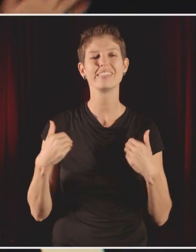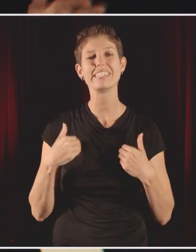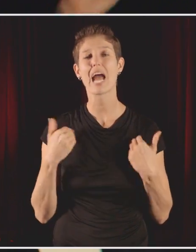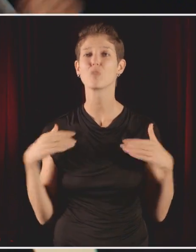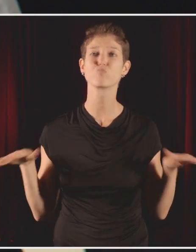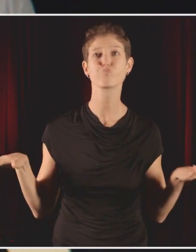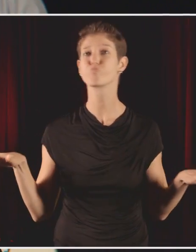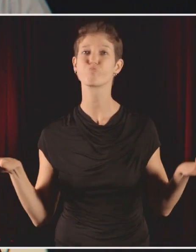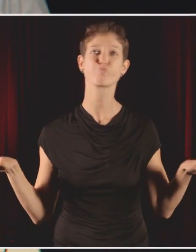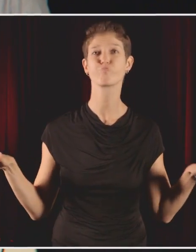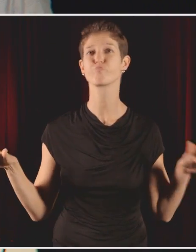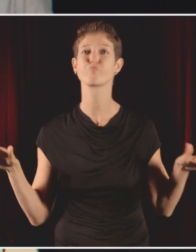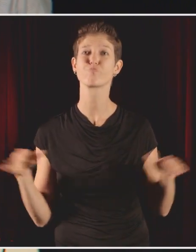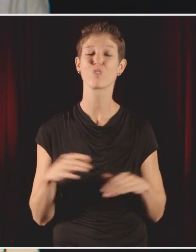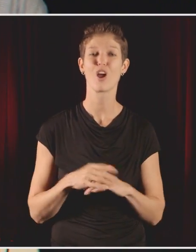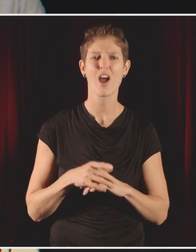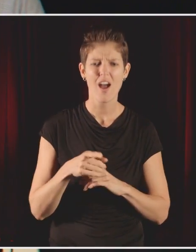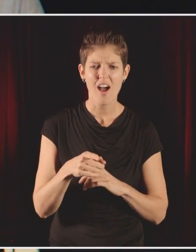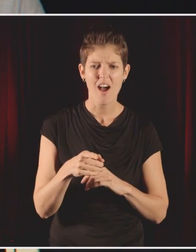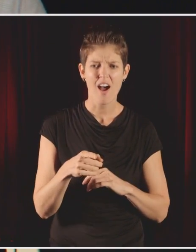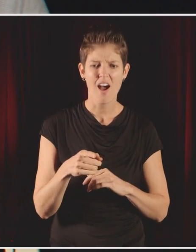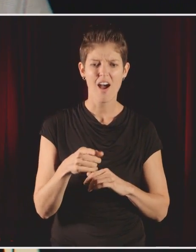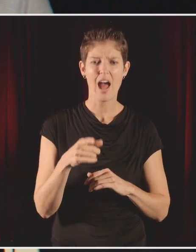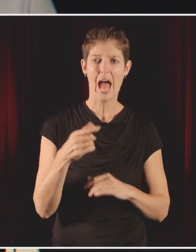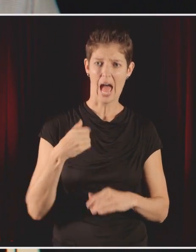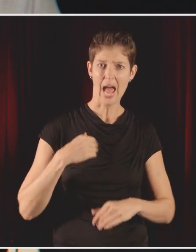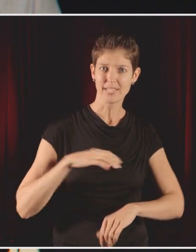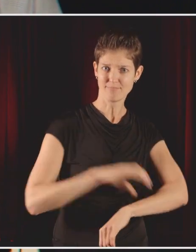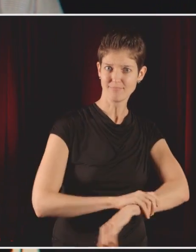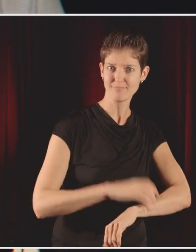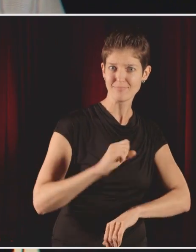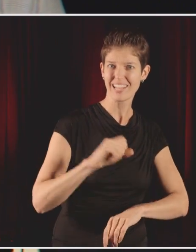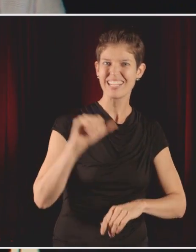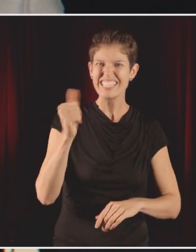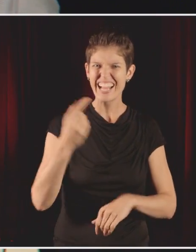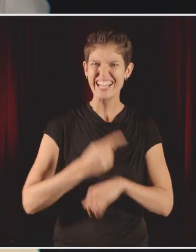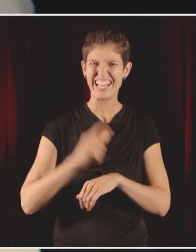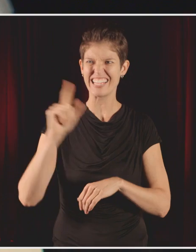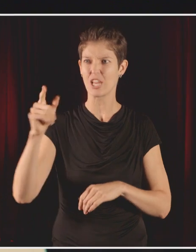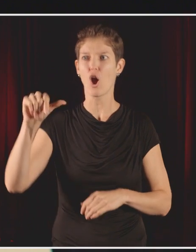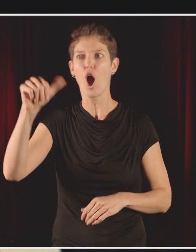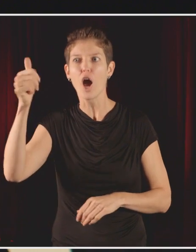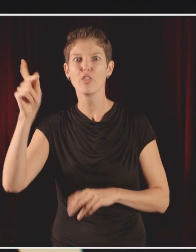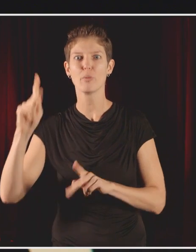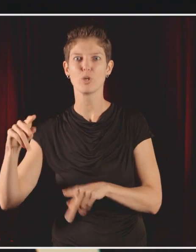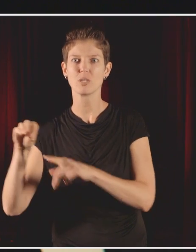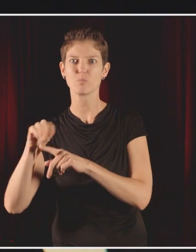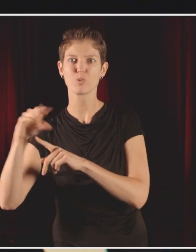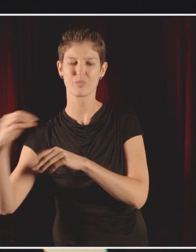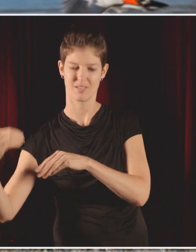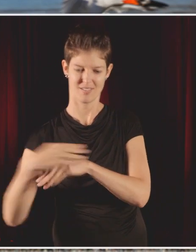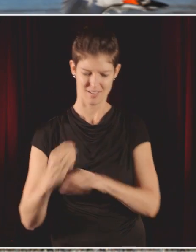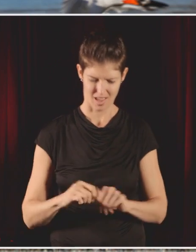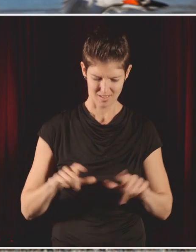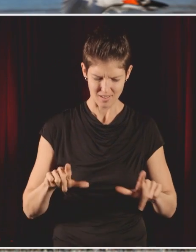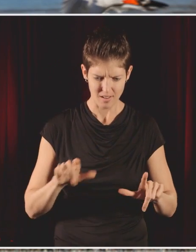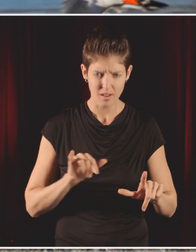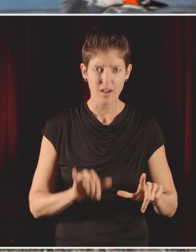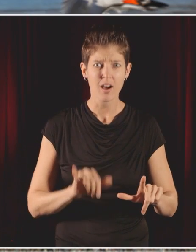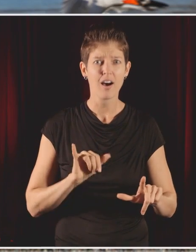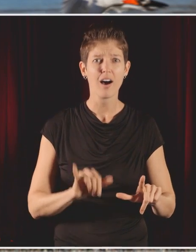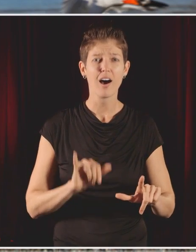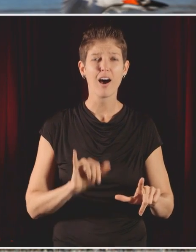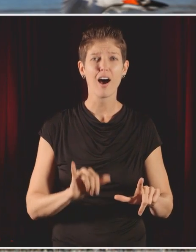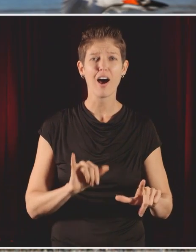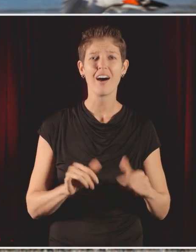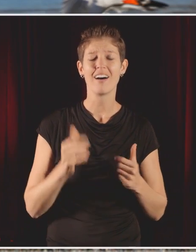Eee, eee, eee, and it was extraordinary. was a data point that I couldn't have gotten any other way. I created a group on Flickr, and